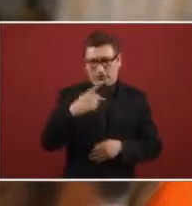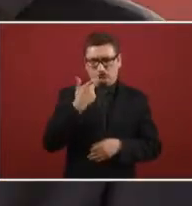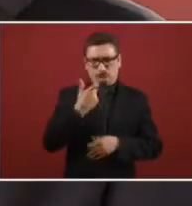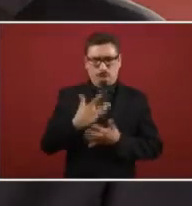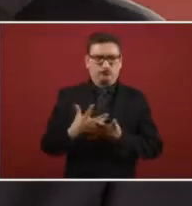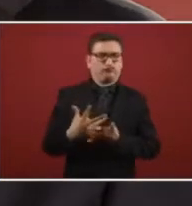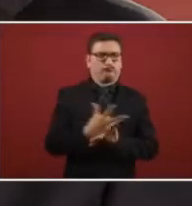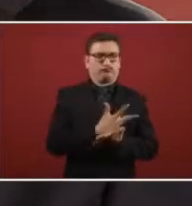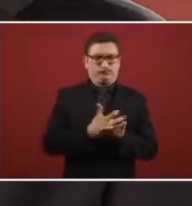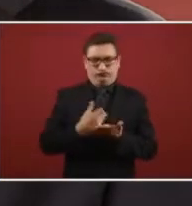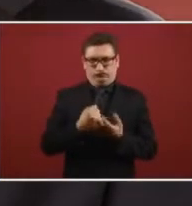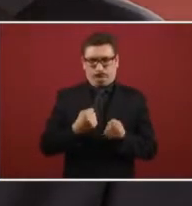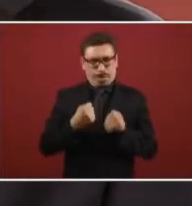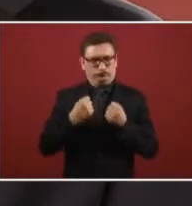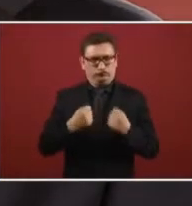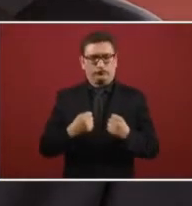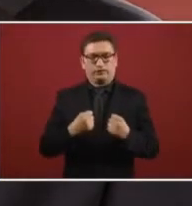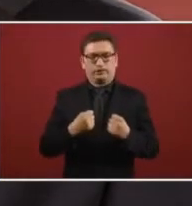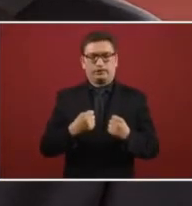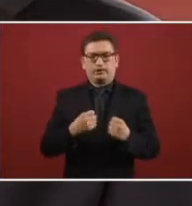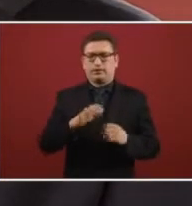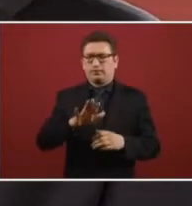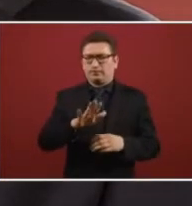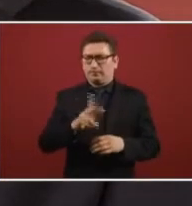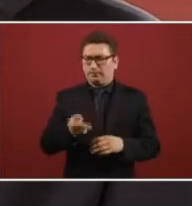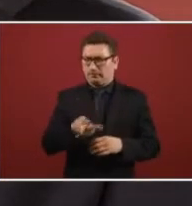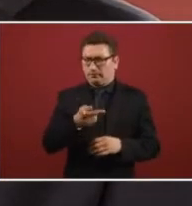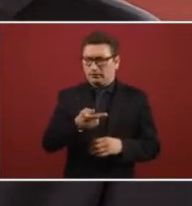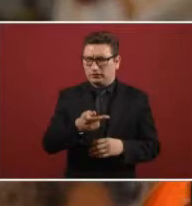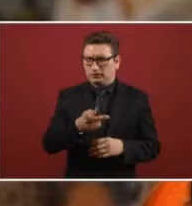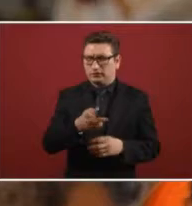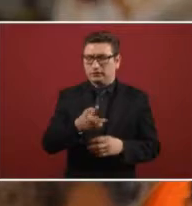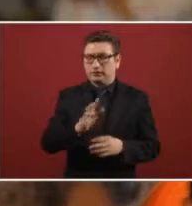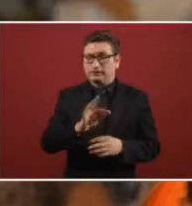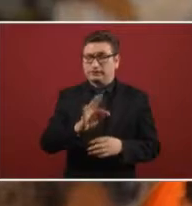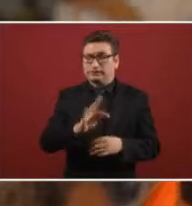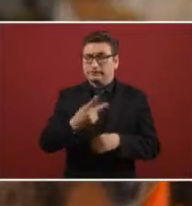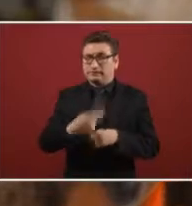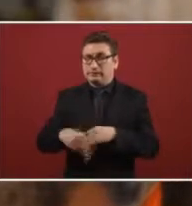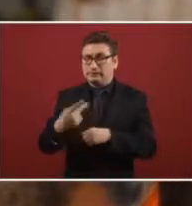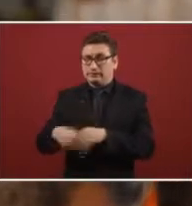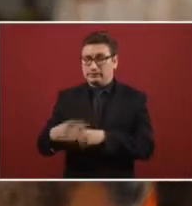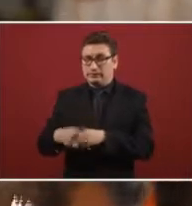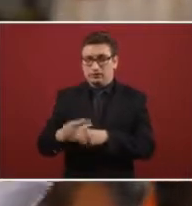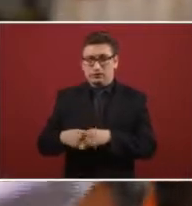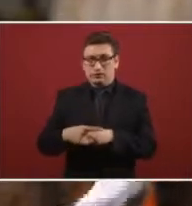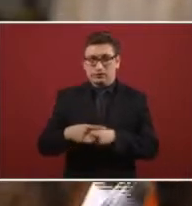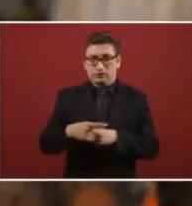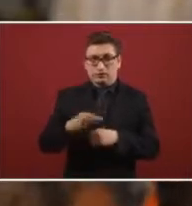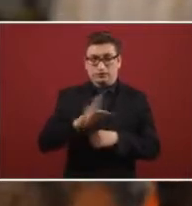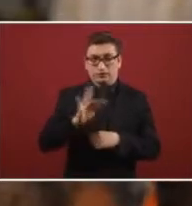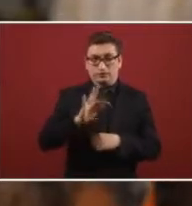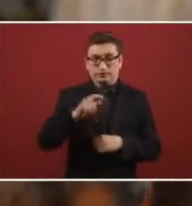isn't there a risk that we could return to make the